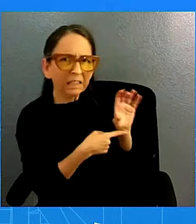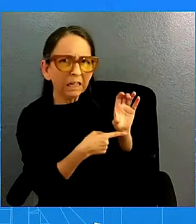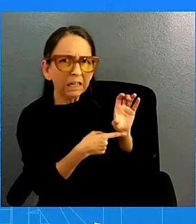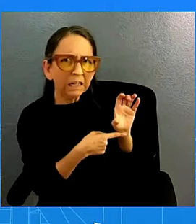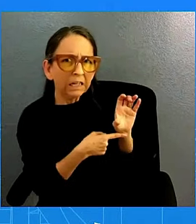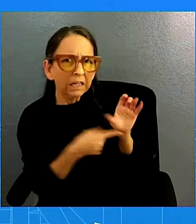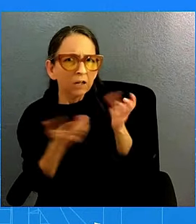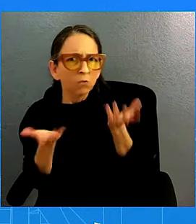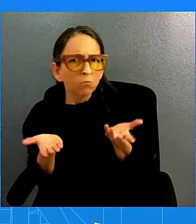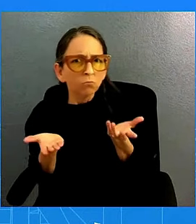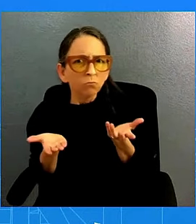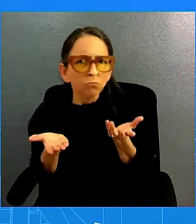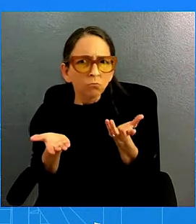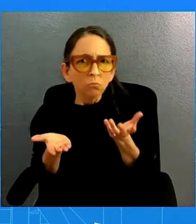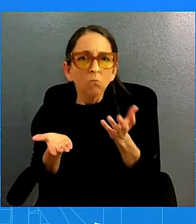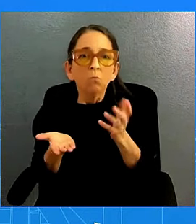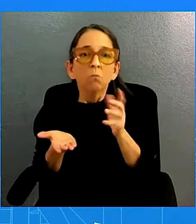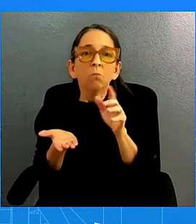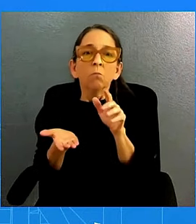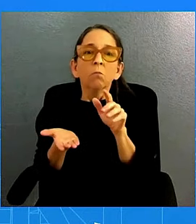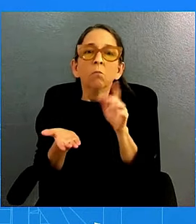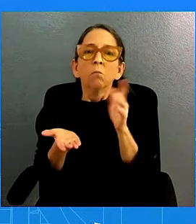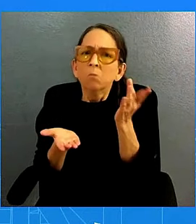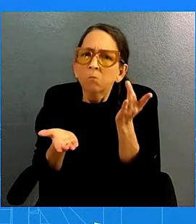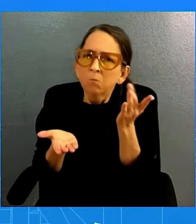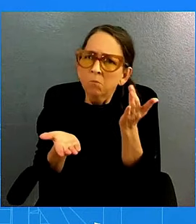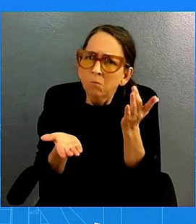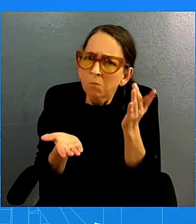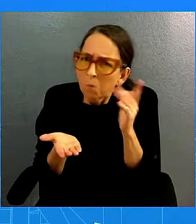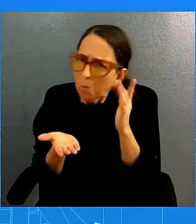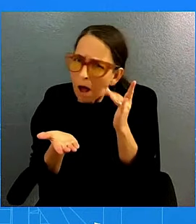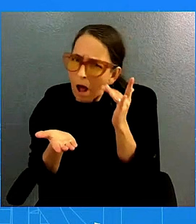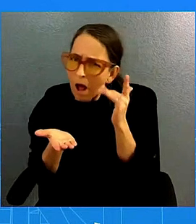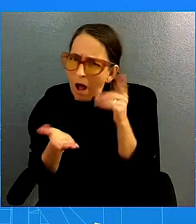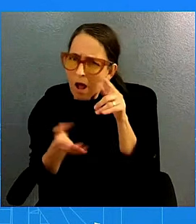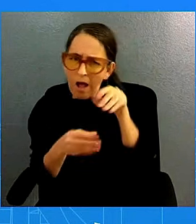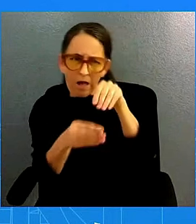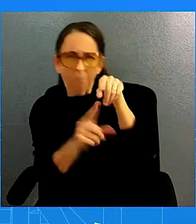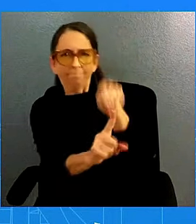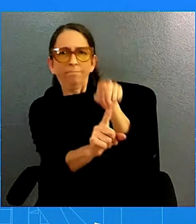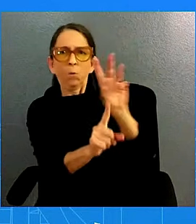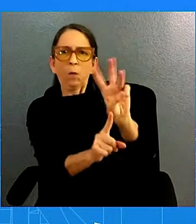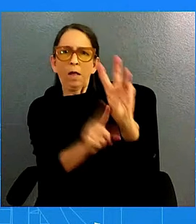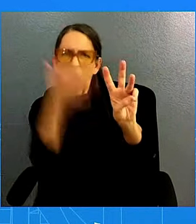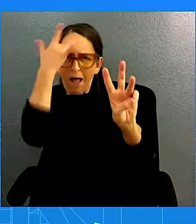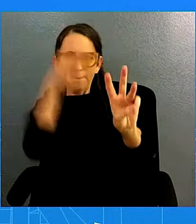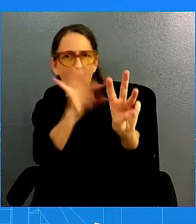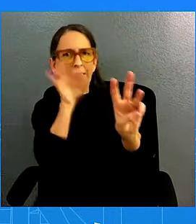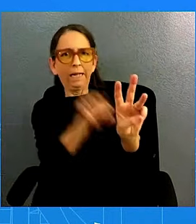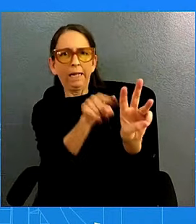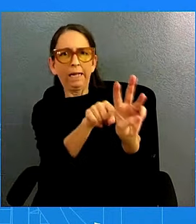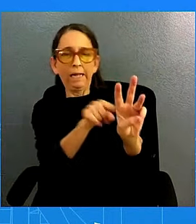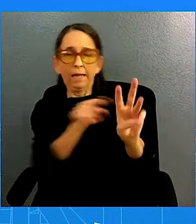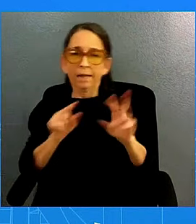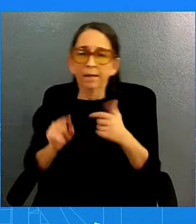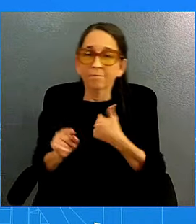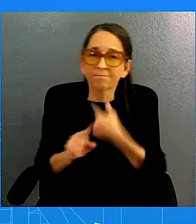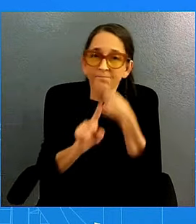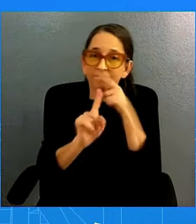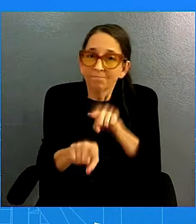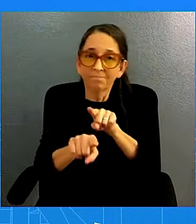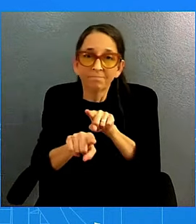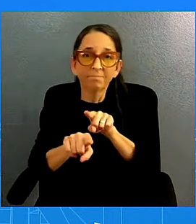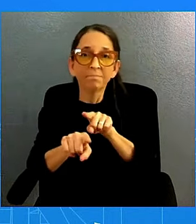that he's taken him to his hometown? Look, I think that what people should look at this as politics, whether it's foreign or domestic, is indeed